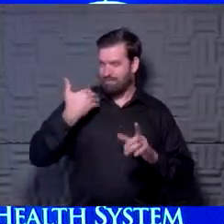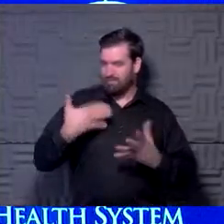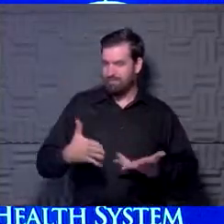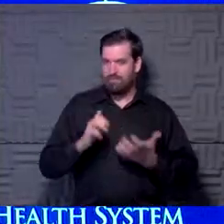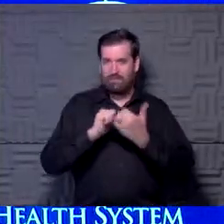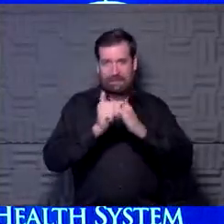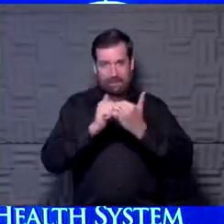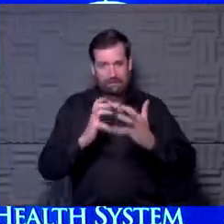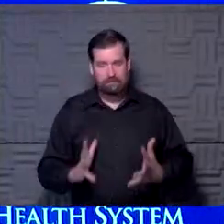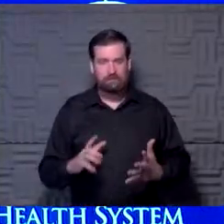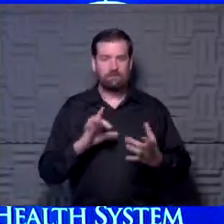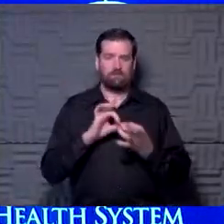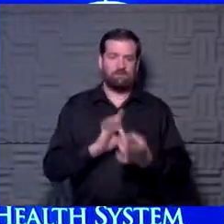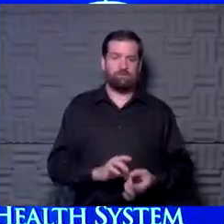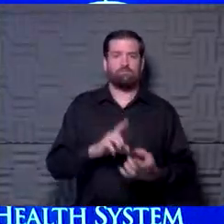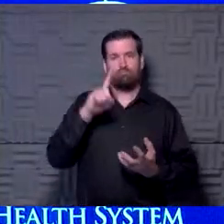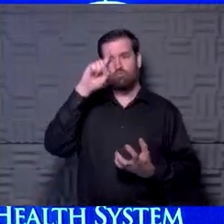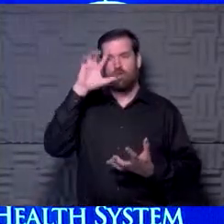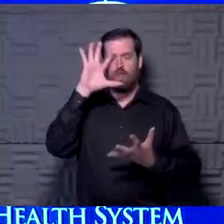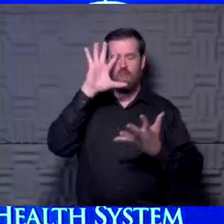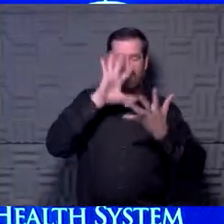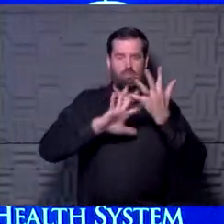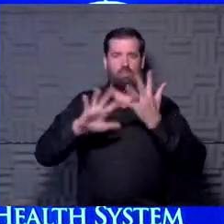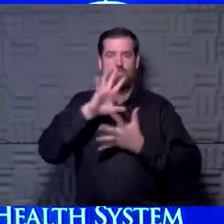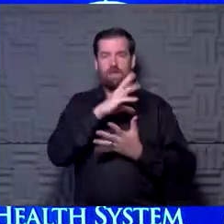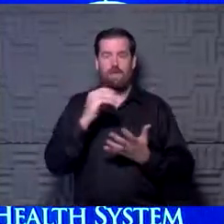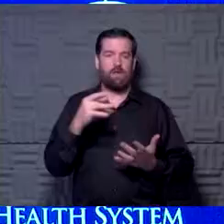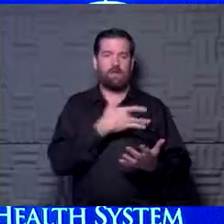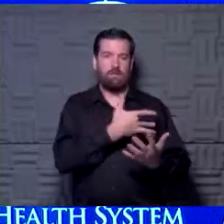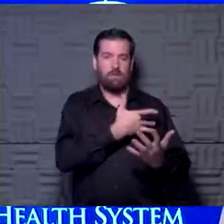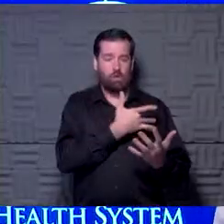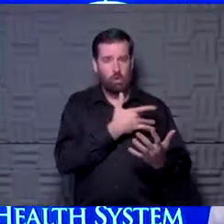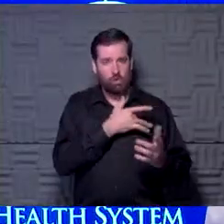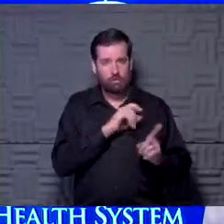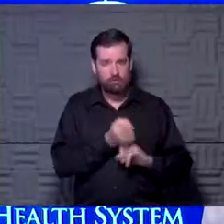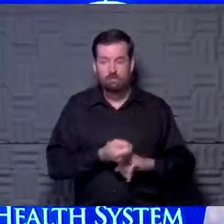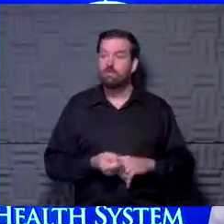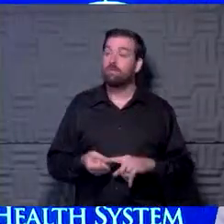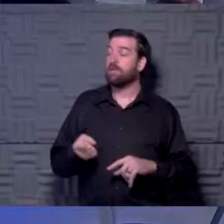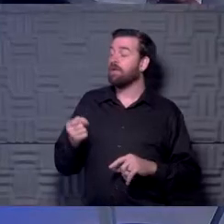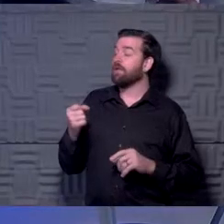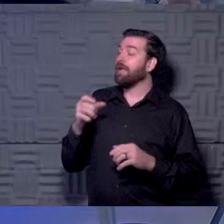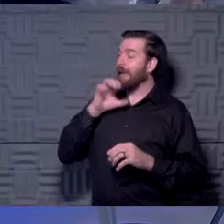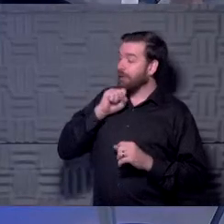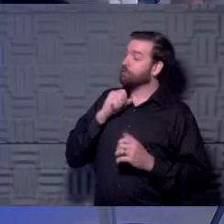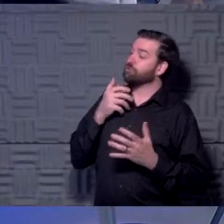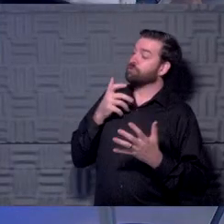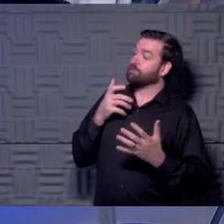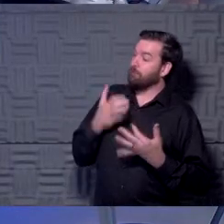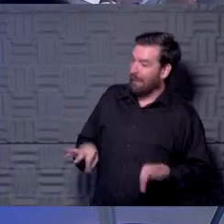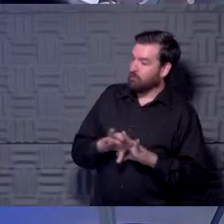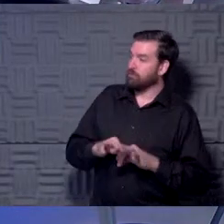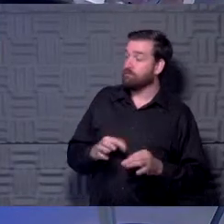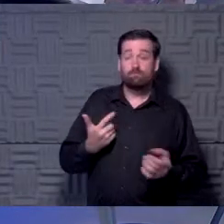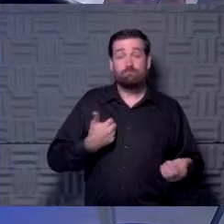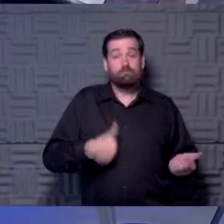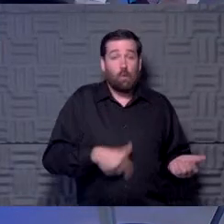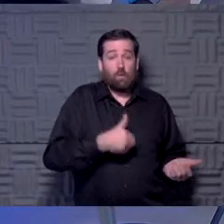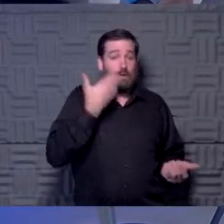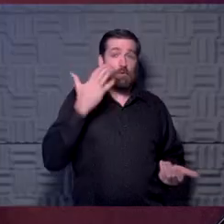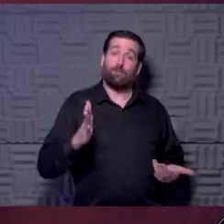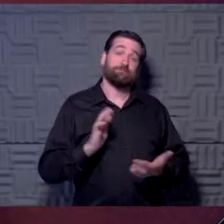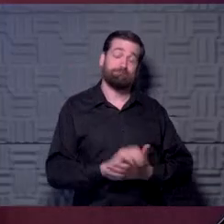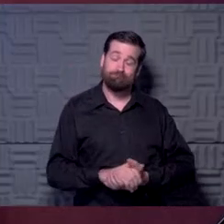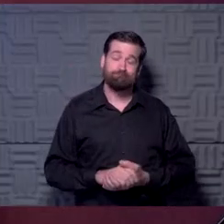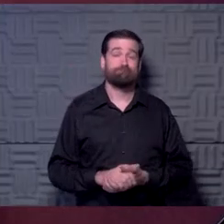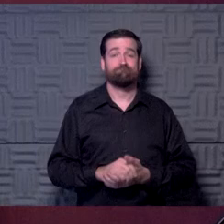myocarditis and brain fog. Yeah, I think age always matters. But let's figure that out. Let's take it We don't know. We don't have the studies.